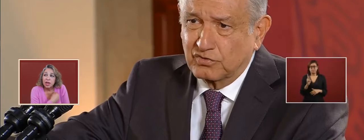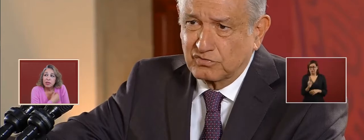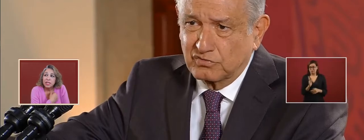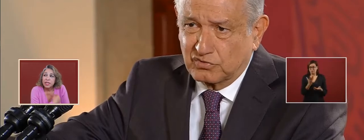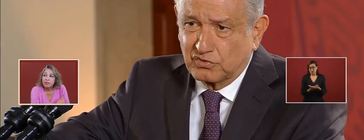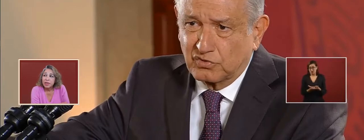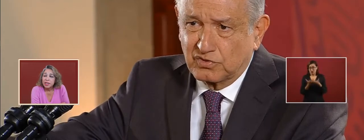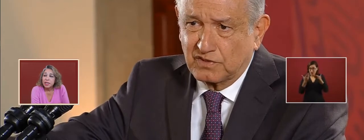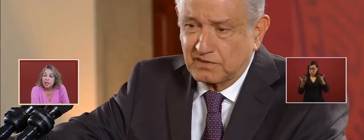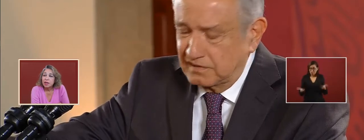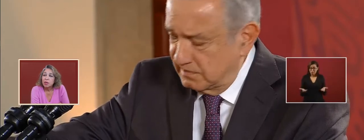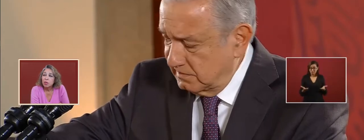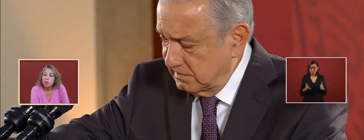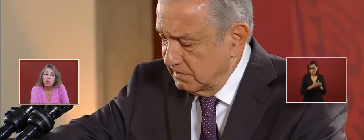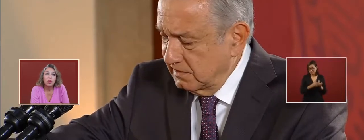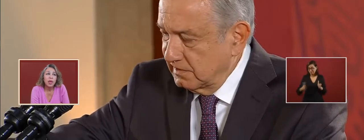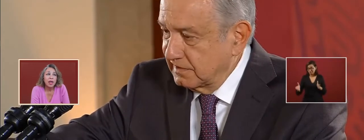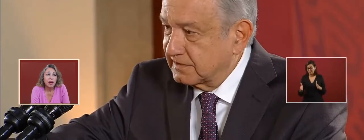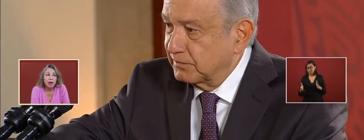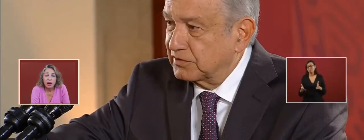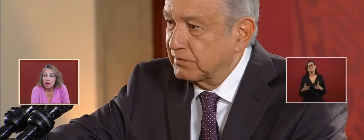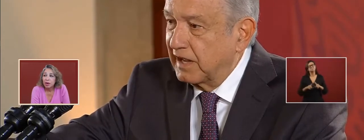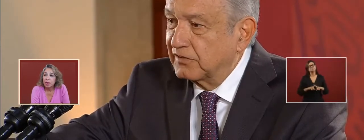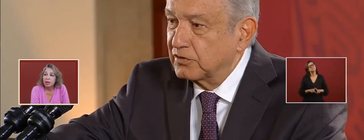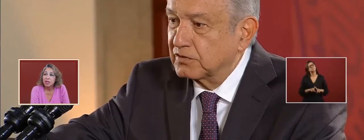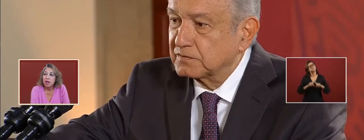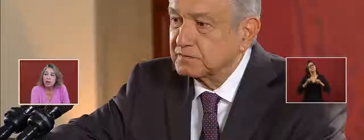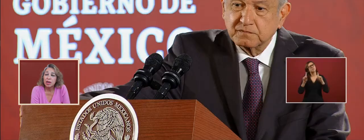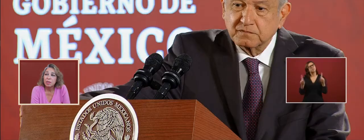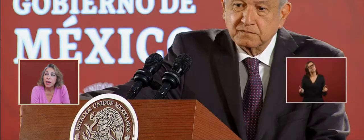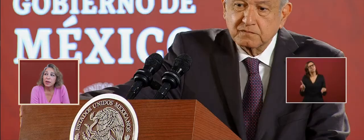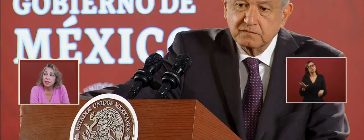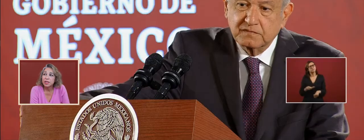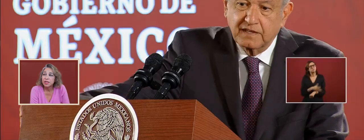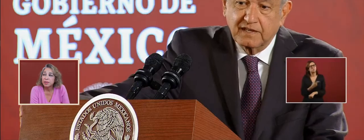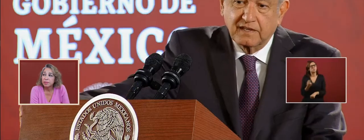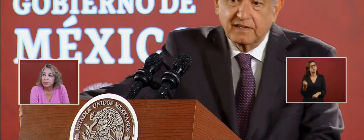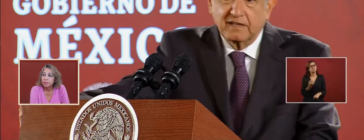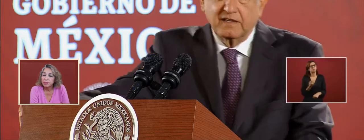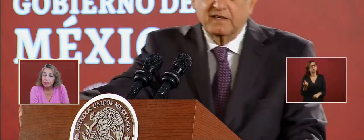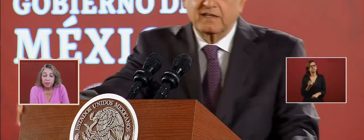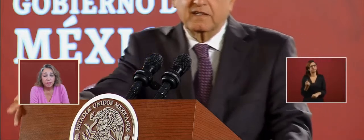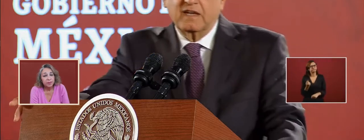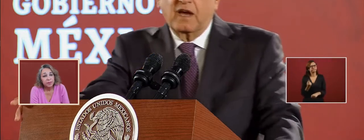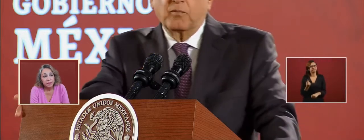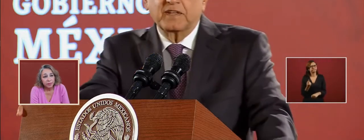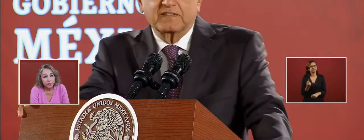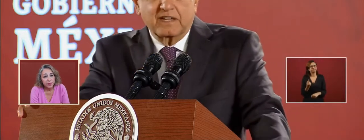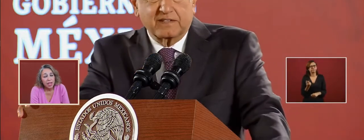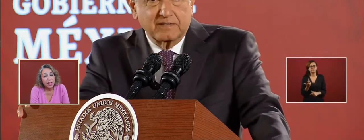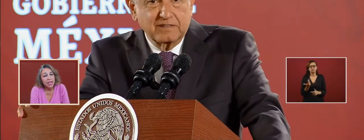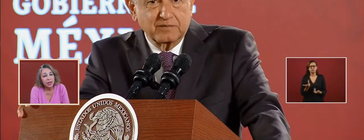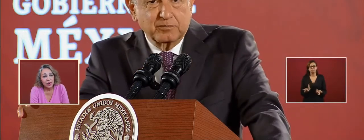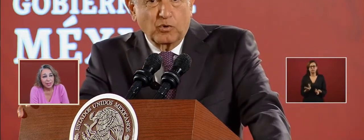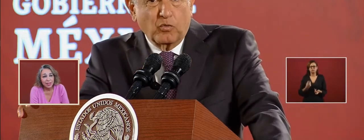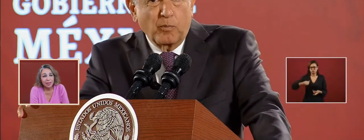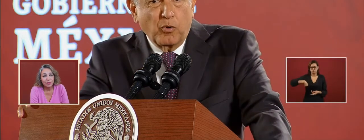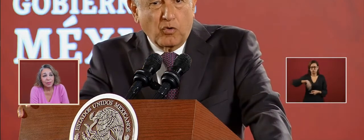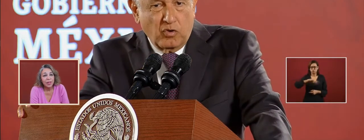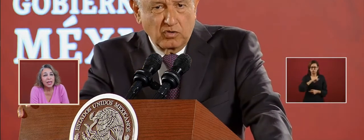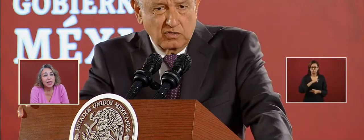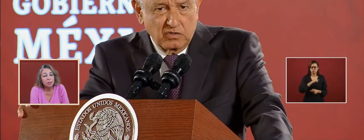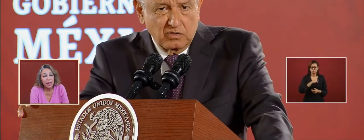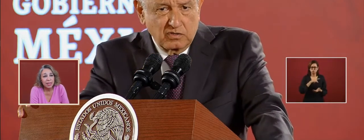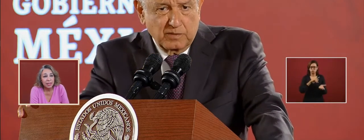So now it's different. We are talking about increasing,